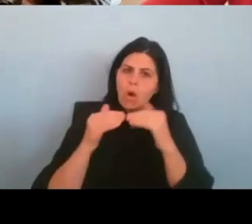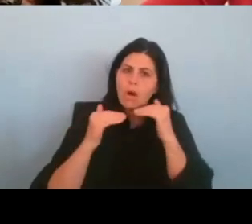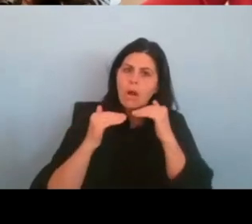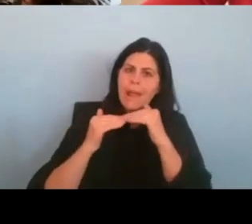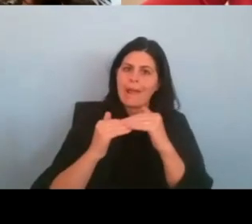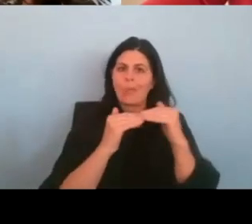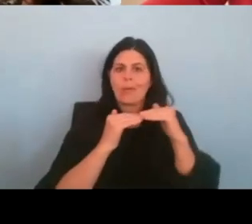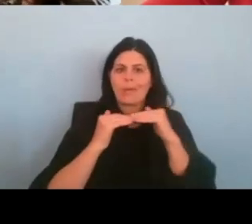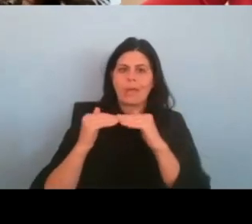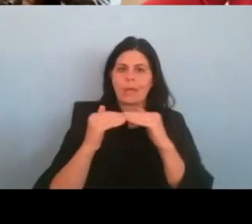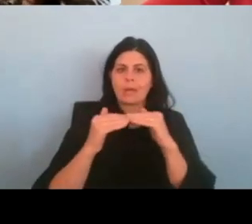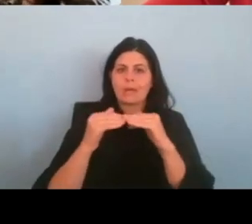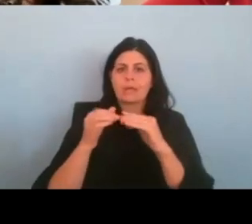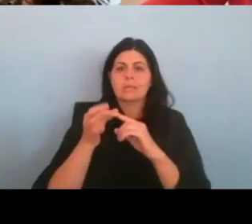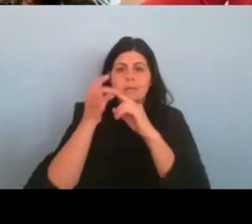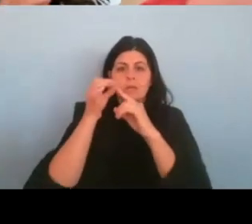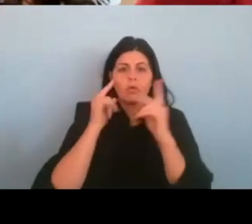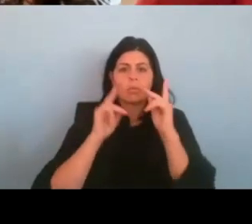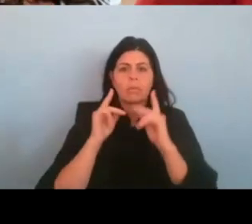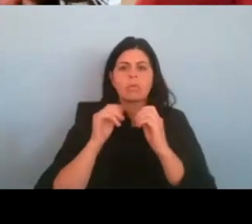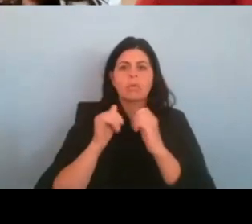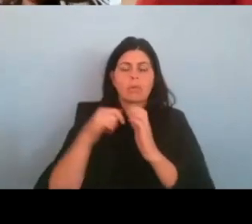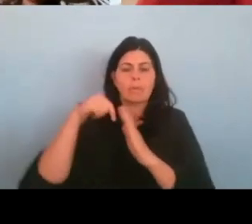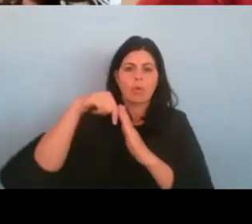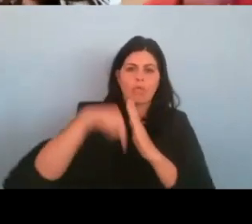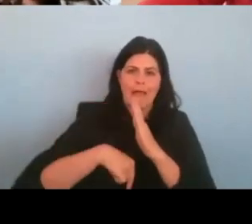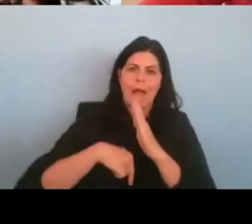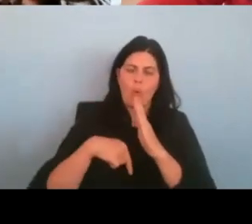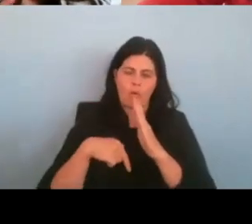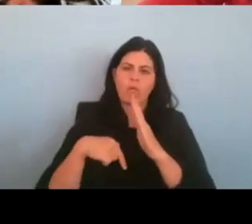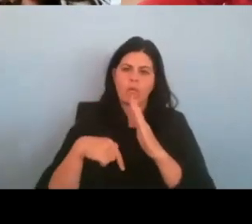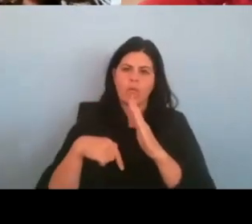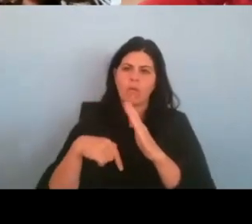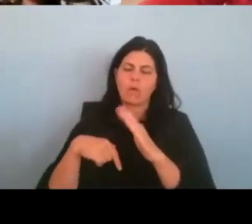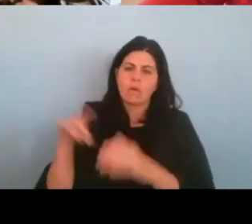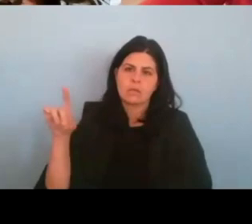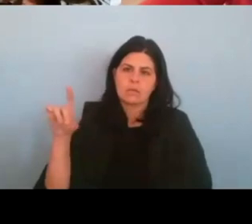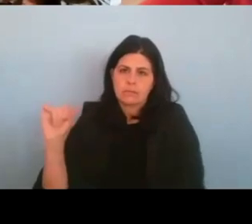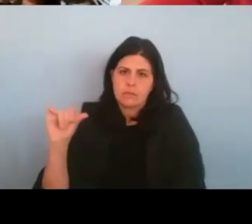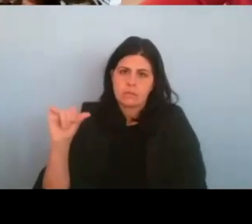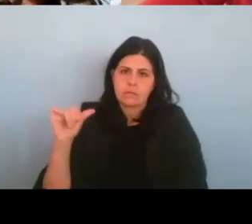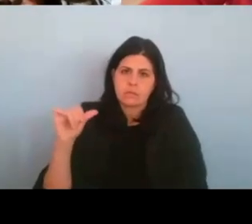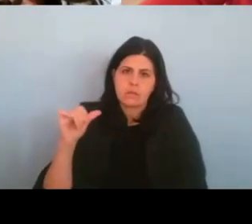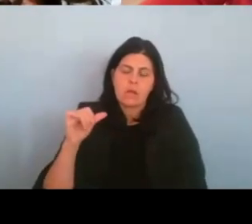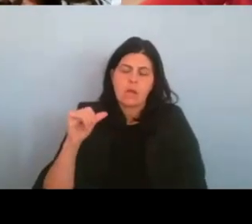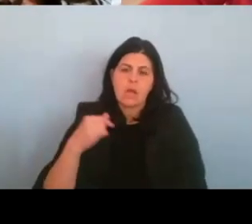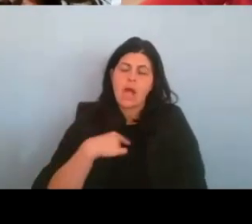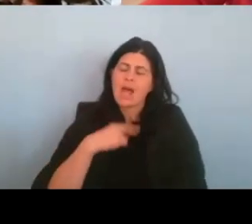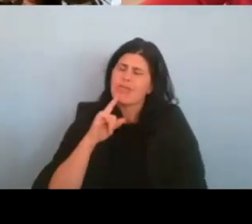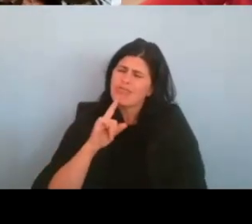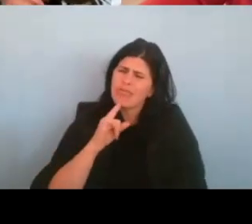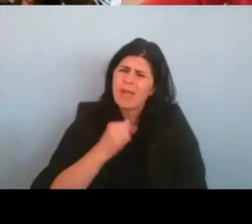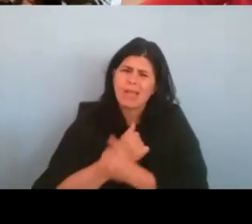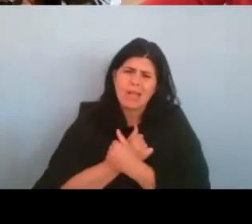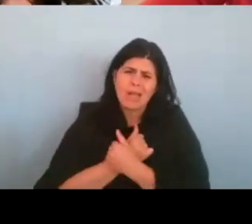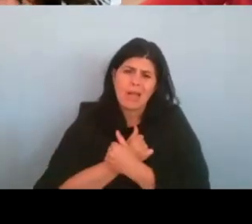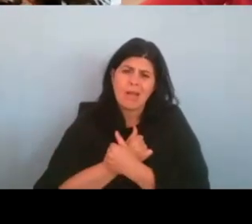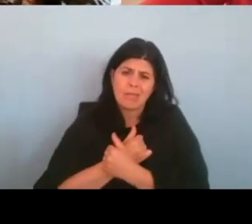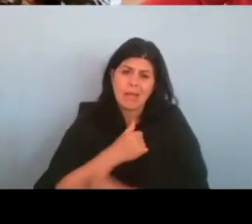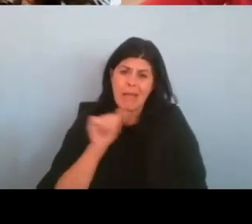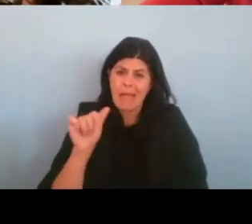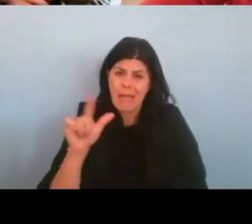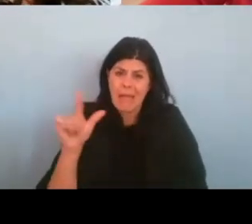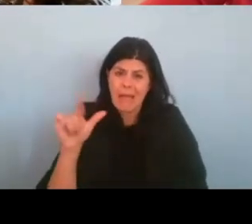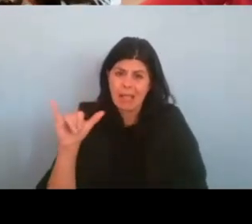people with profound disabilities. And I really loved personally that Allison, um, um, brought this particular